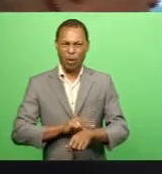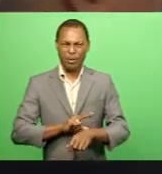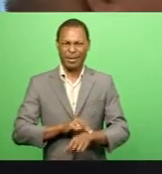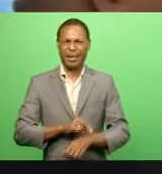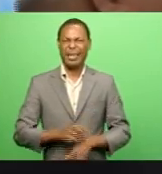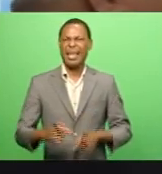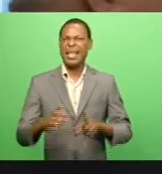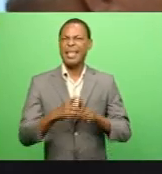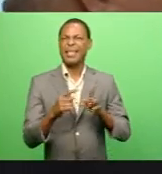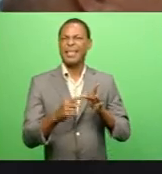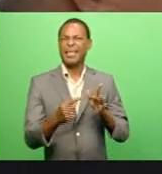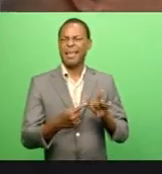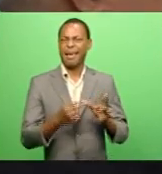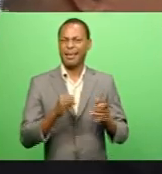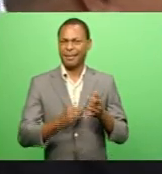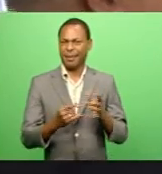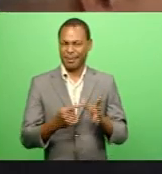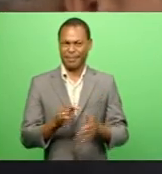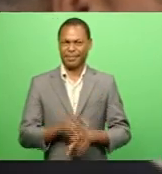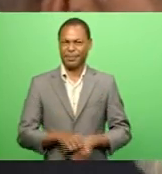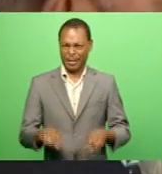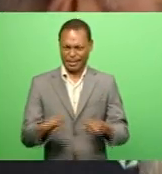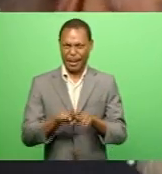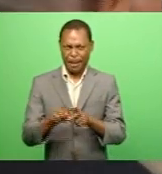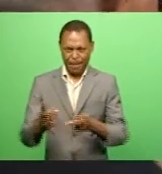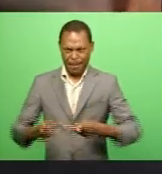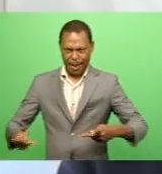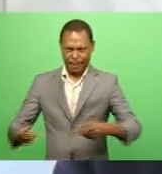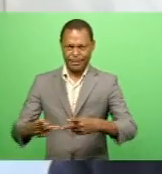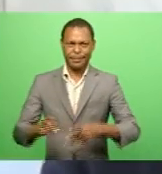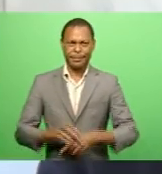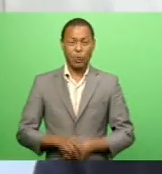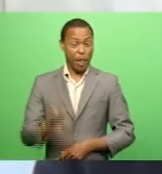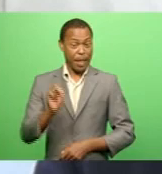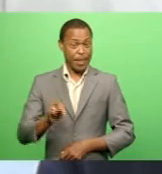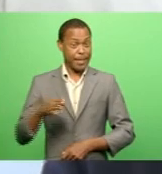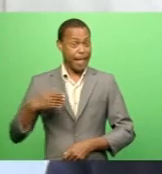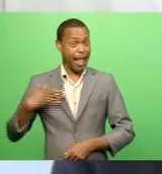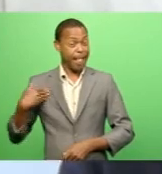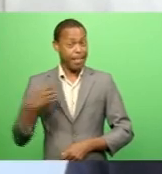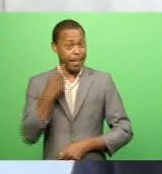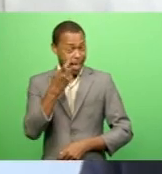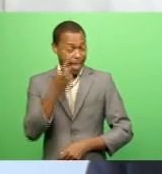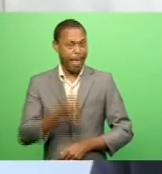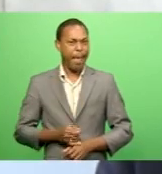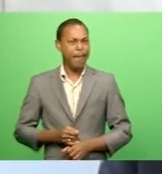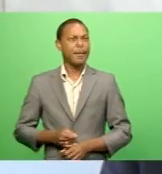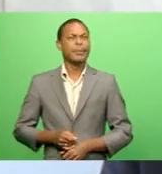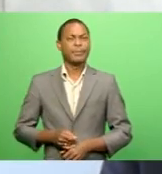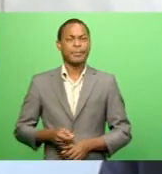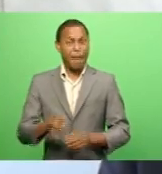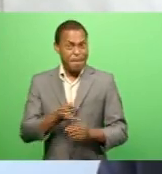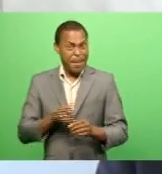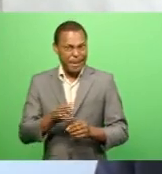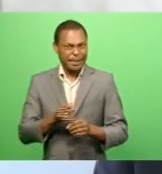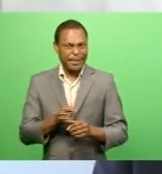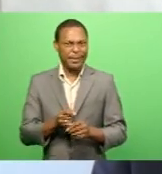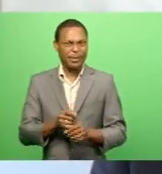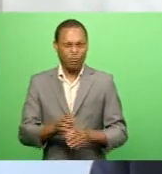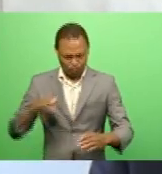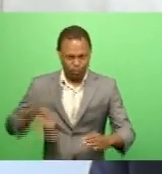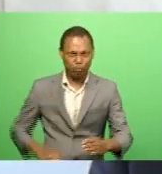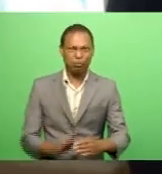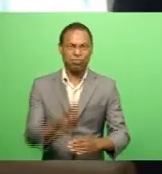medical clinic at the same location The need in healthcare is great Medicine is advancing by leaps and bounds all over the world